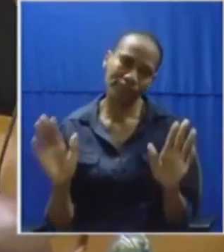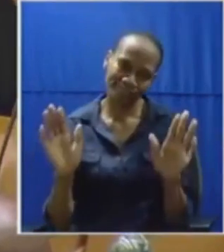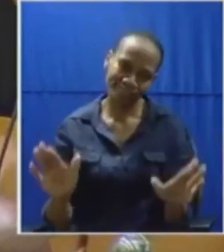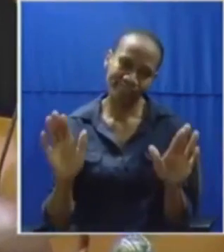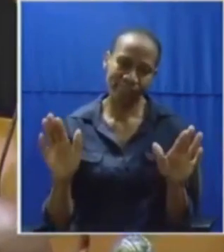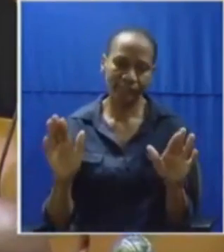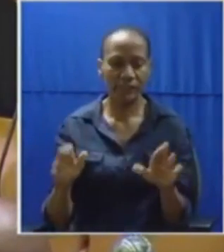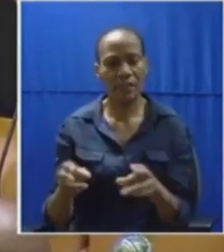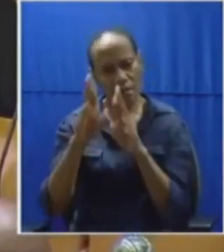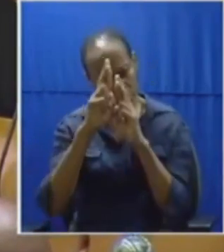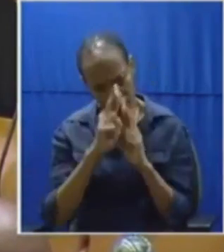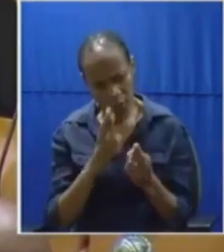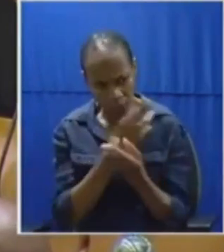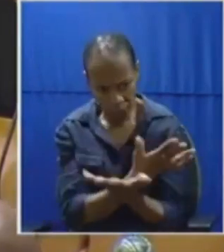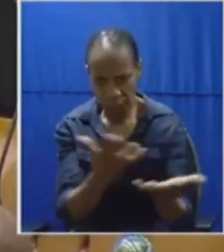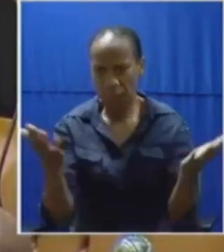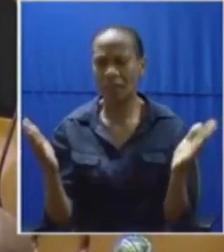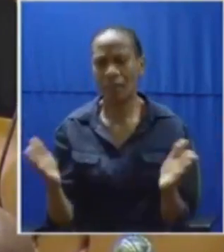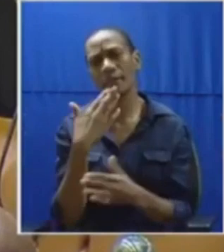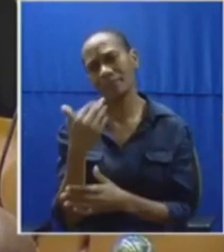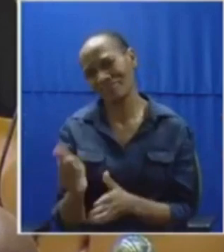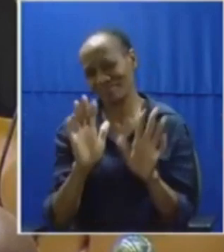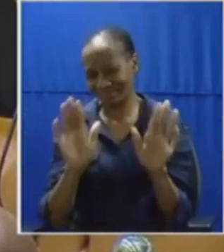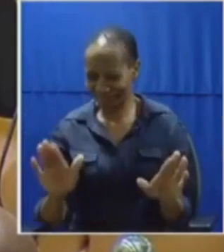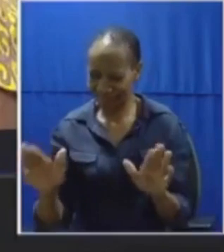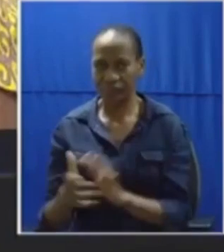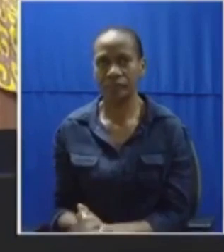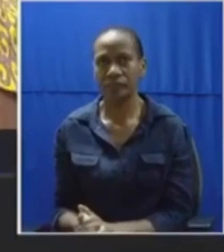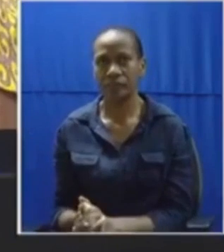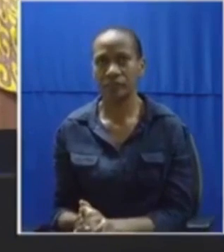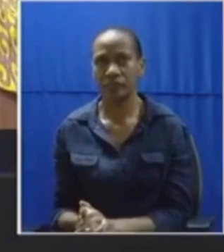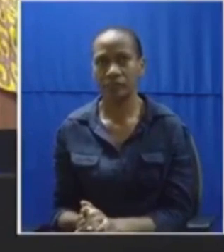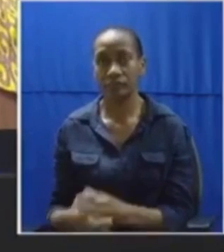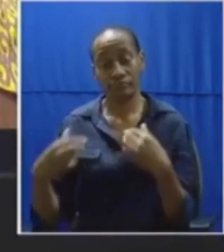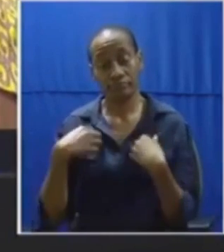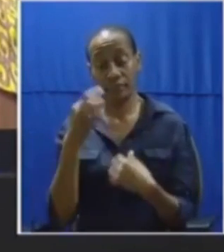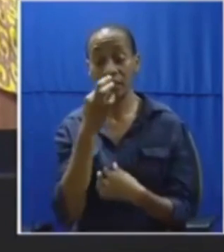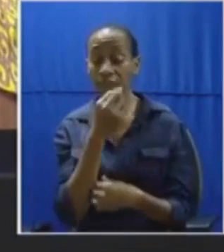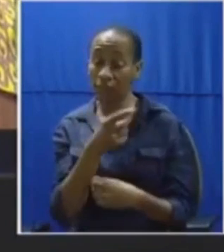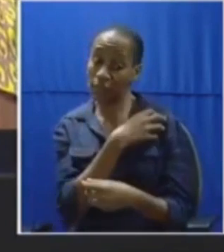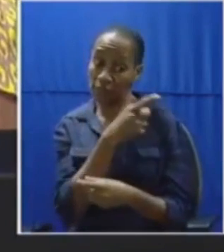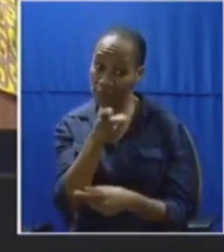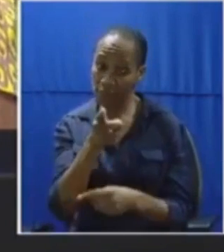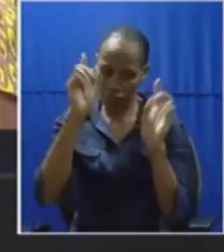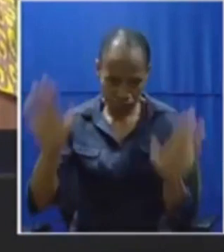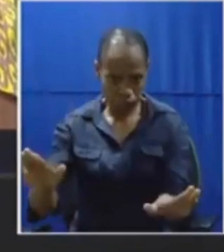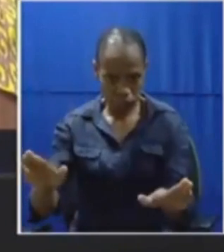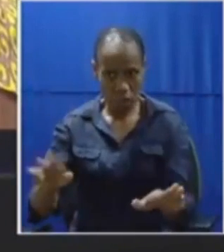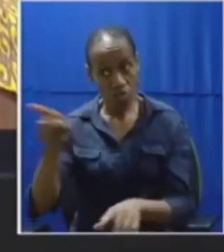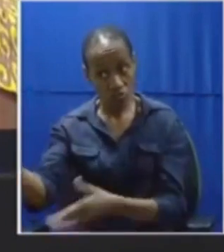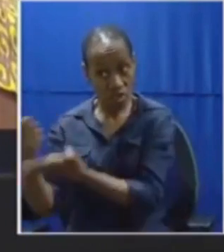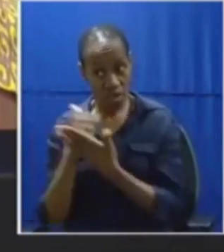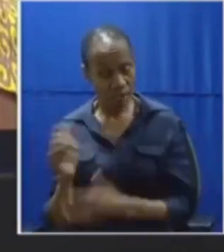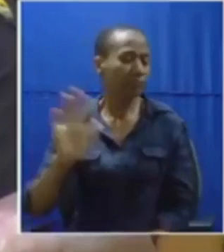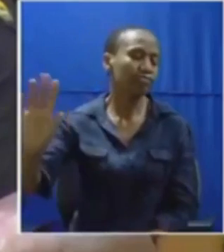order and respect in the House, please? I have called the Minister to order. I do not need members helping me.